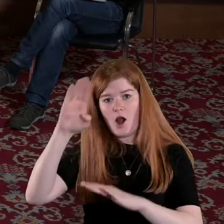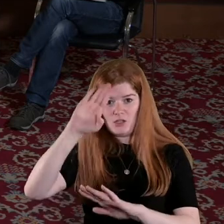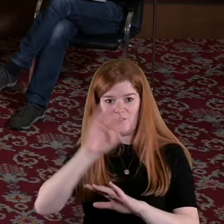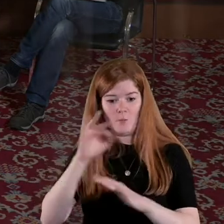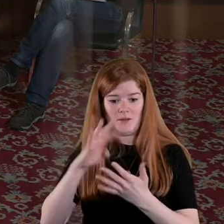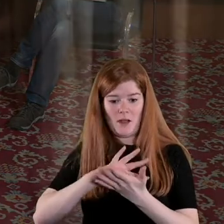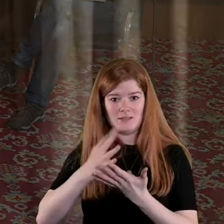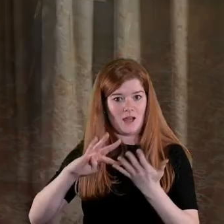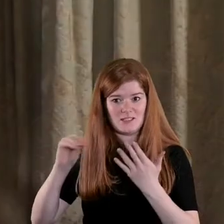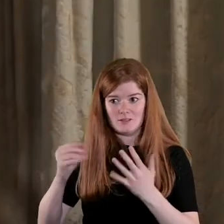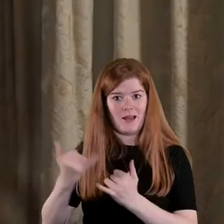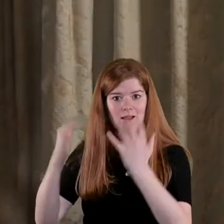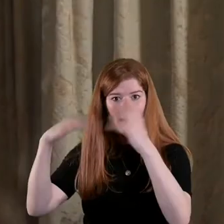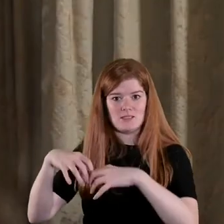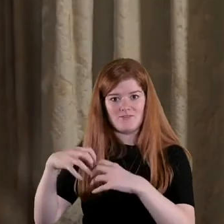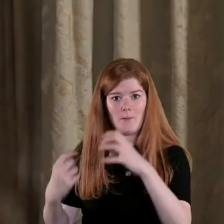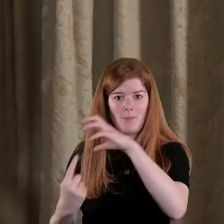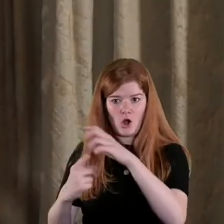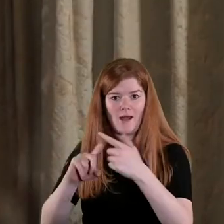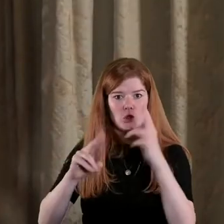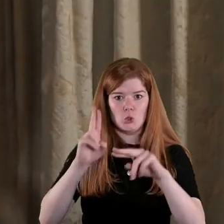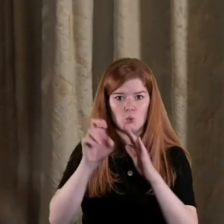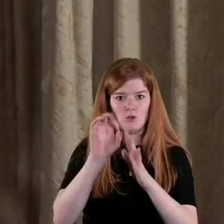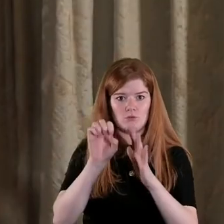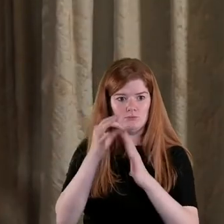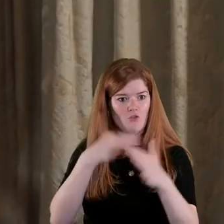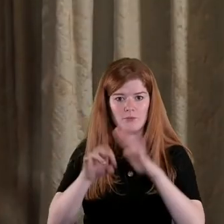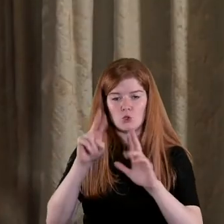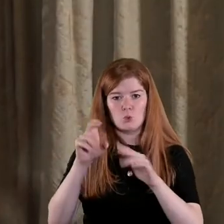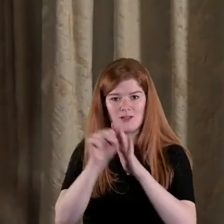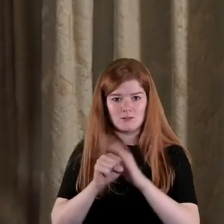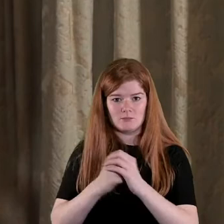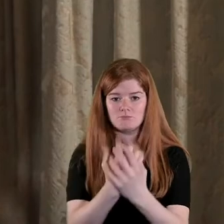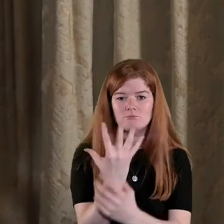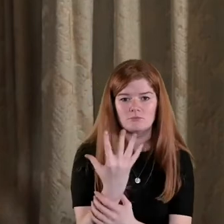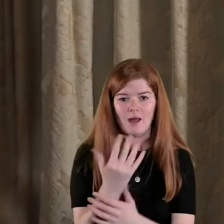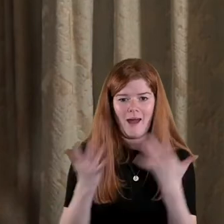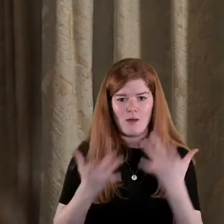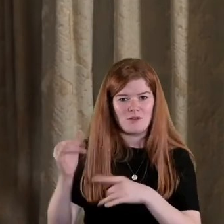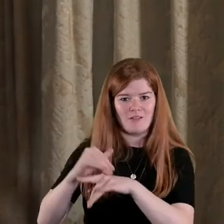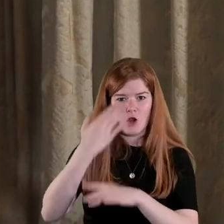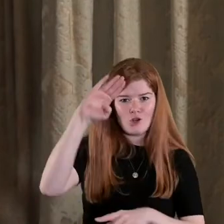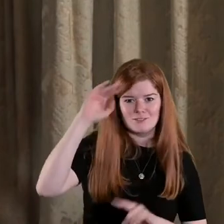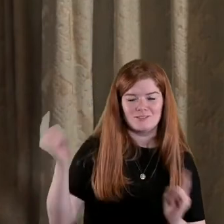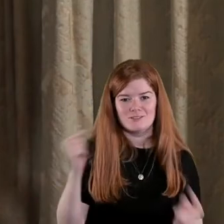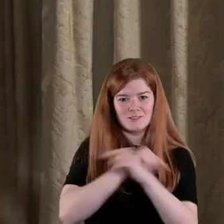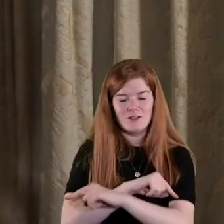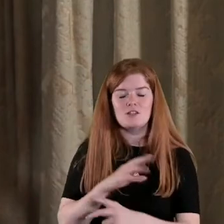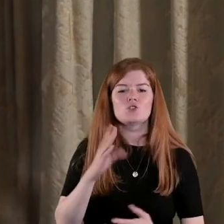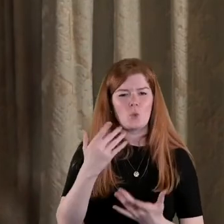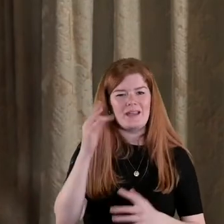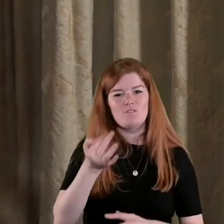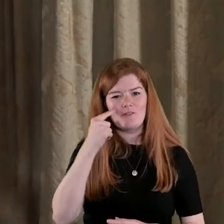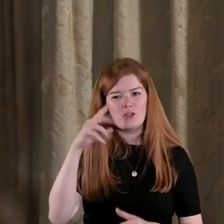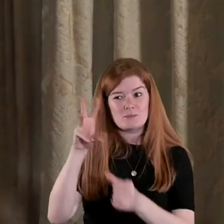the collapse of empire and emergence of new states how does that impact back in Ireland and very quickly if you look at a specific kind of event